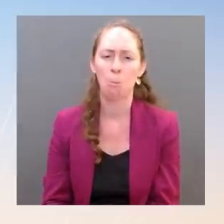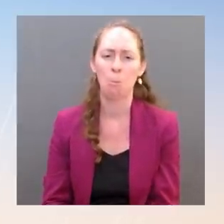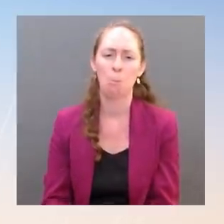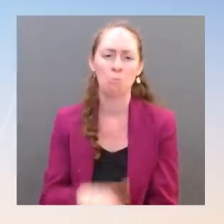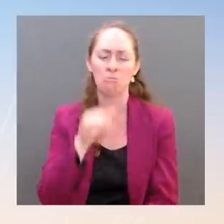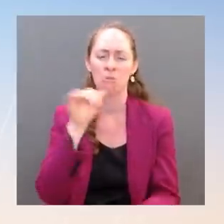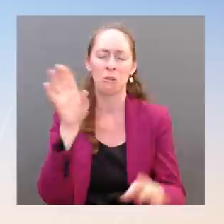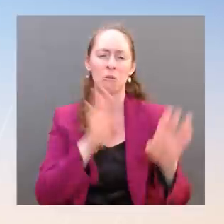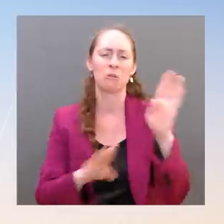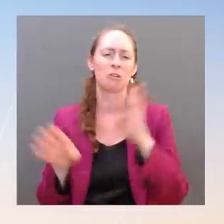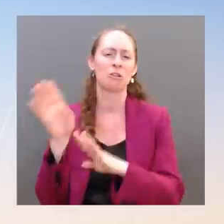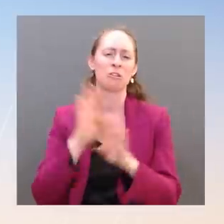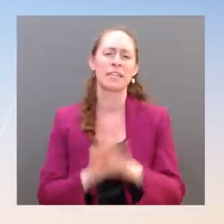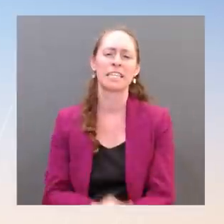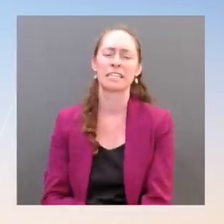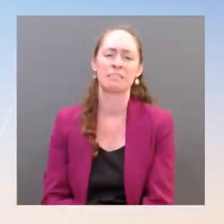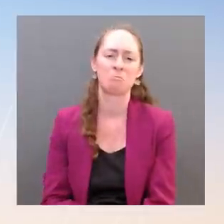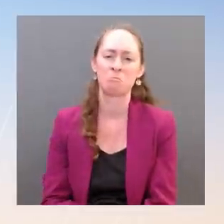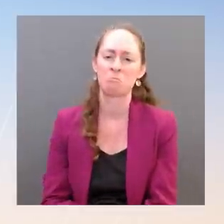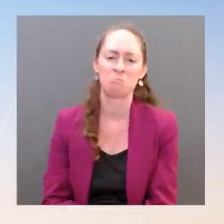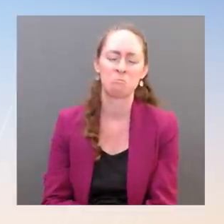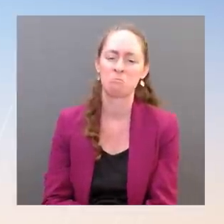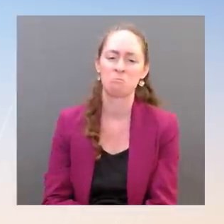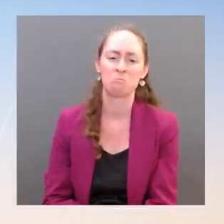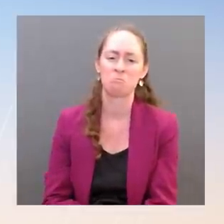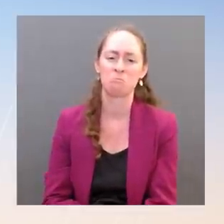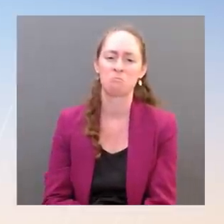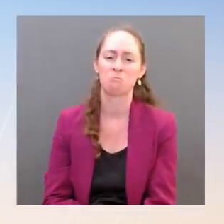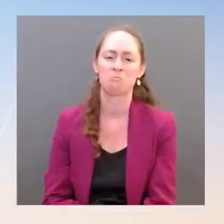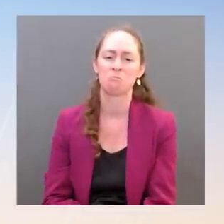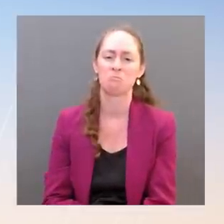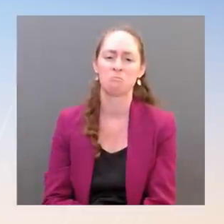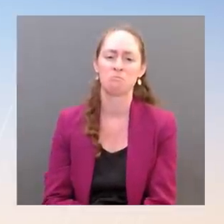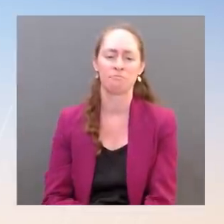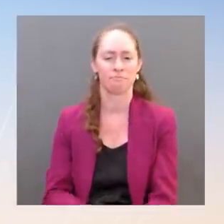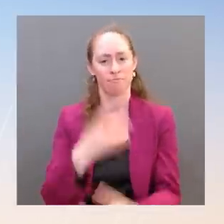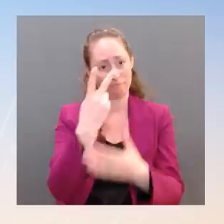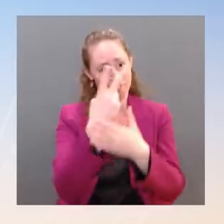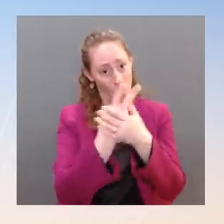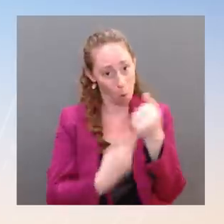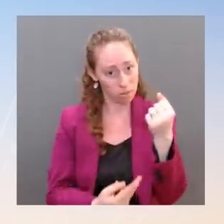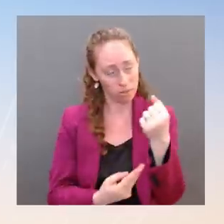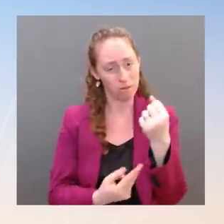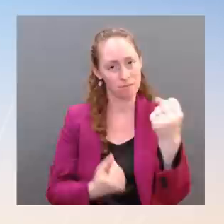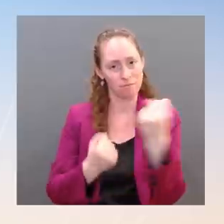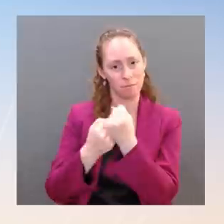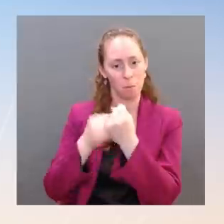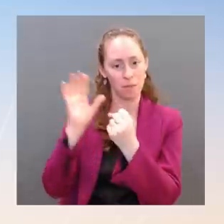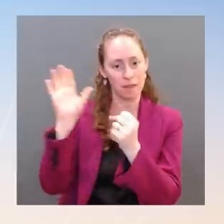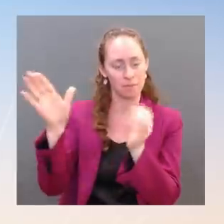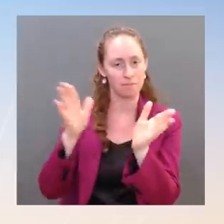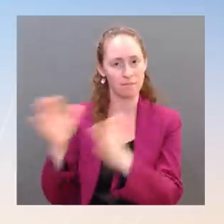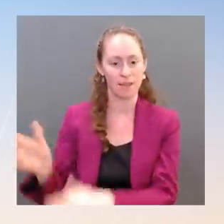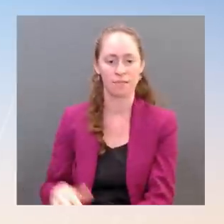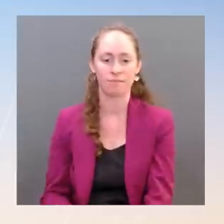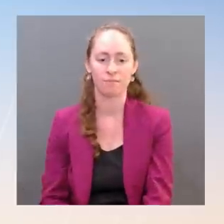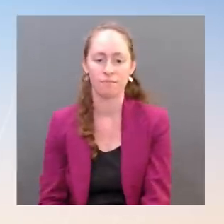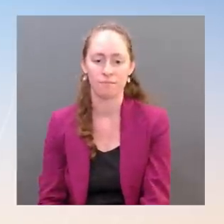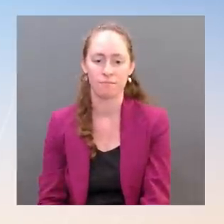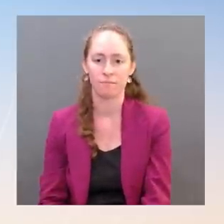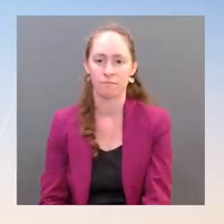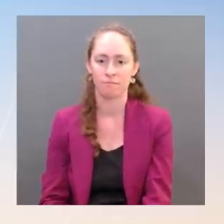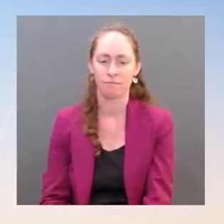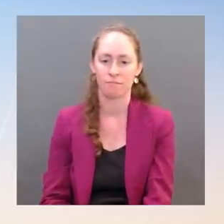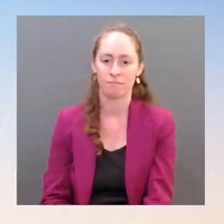embrace the President's agenda. The reached out to any of the Democratic winners overnight, particularly John